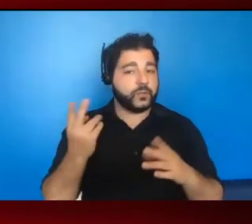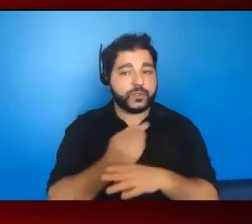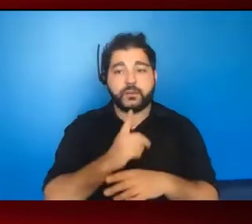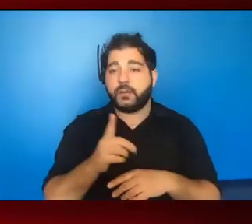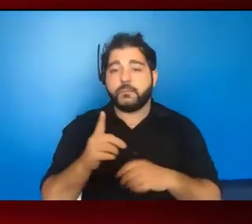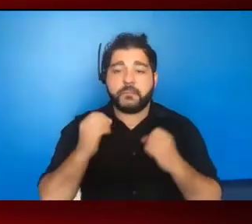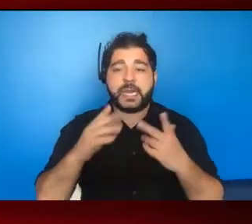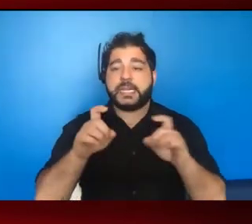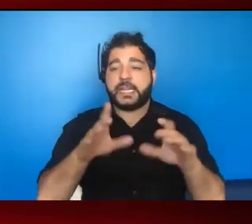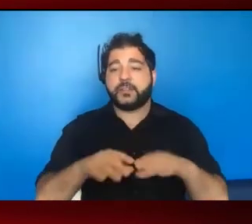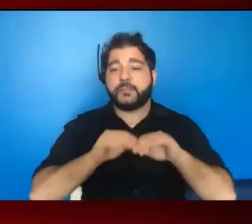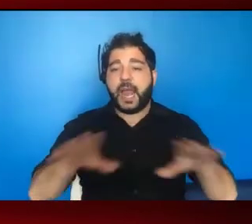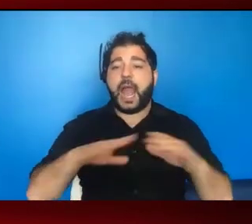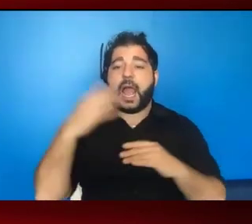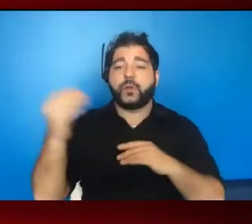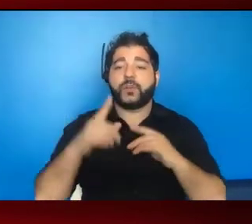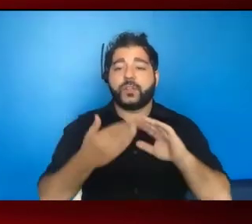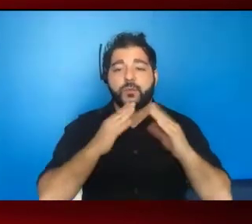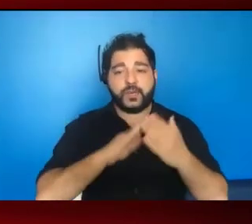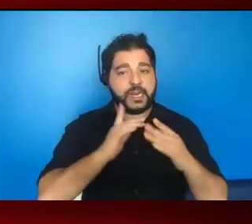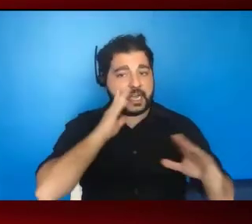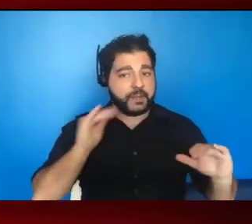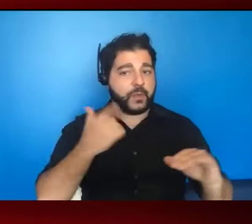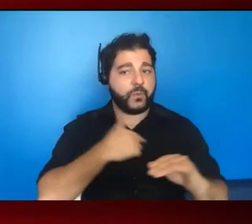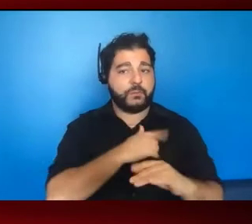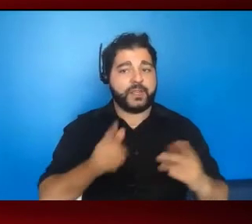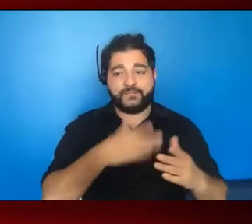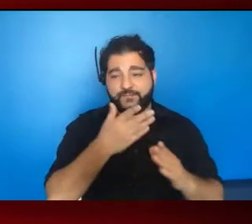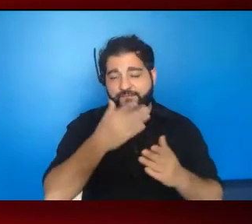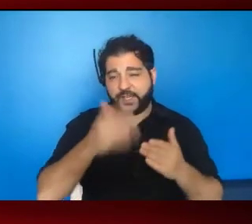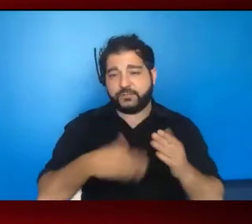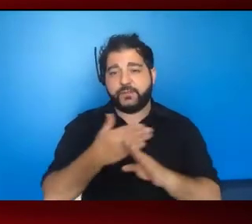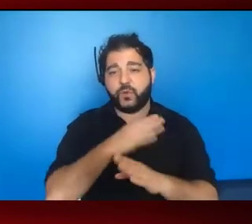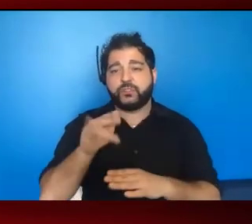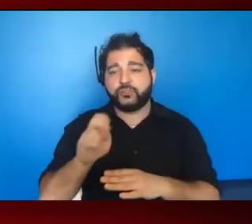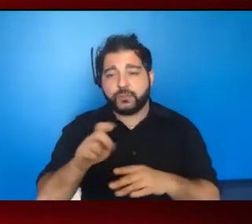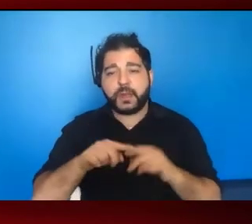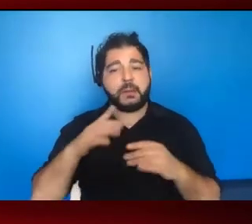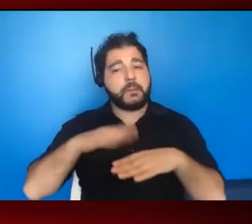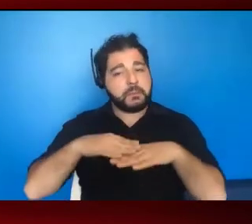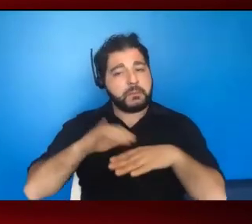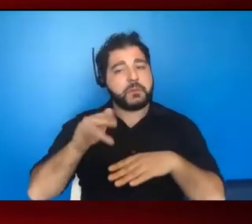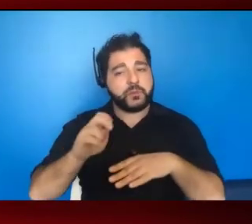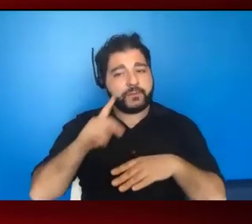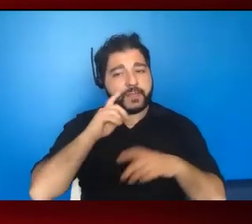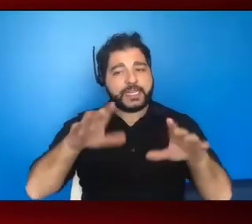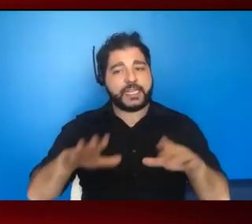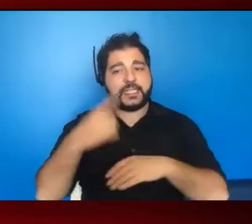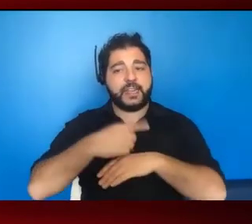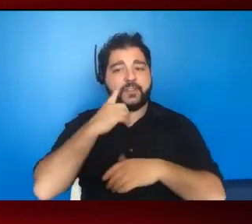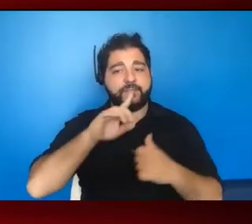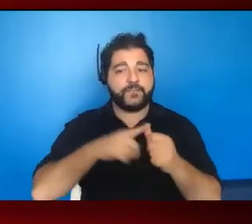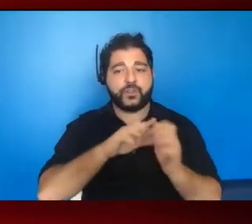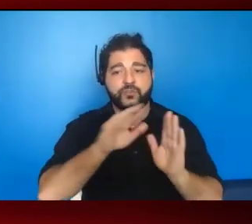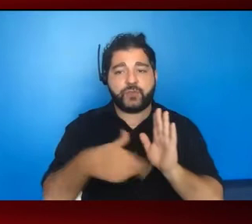able to get them out to the community. And I, as I said, I expect that will be done well before June, but at least by June for World Testing Day with that first round